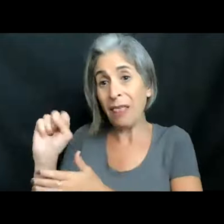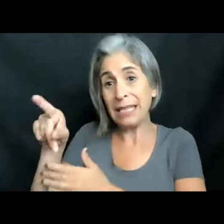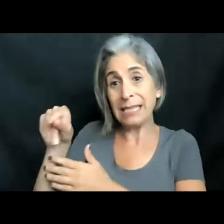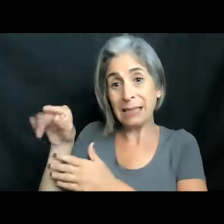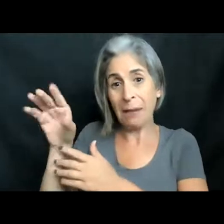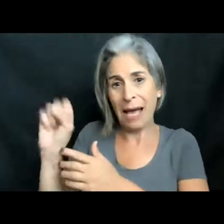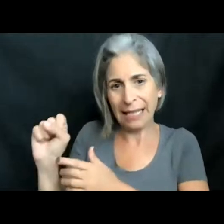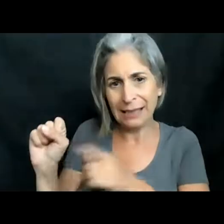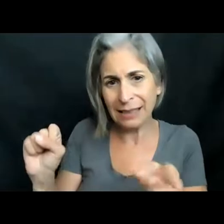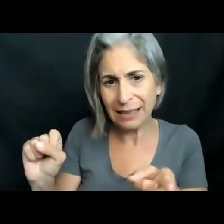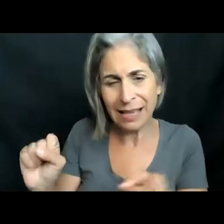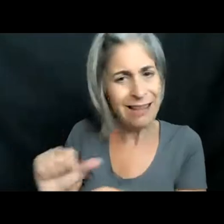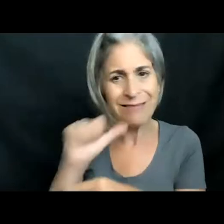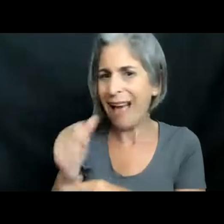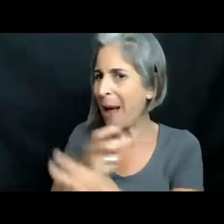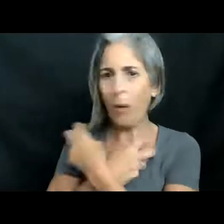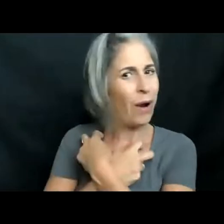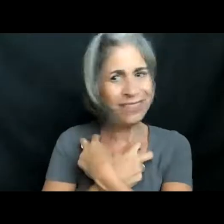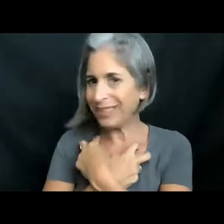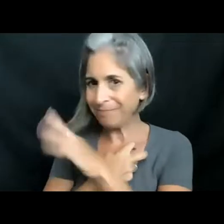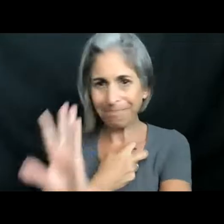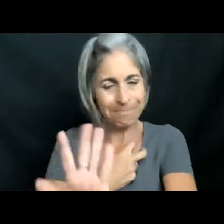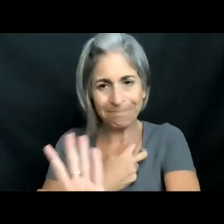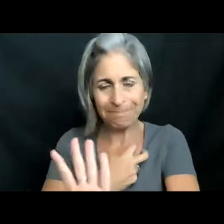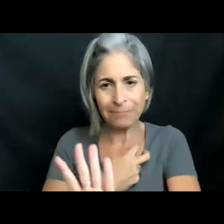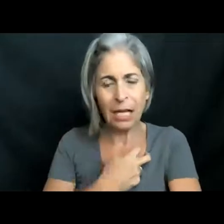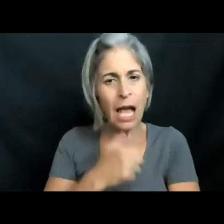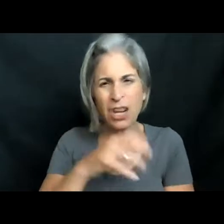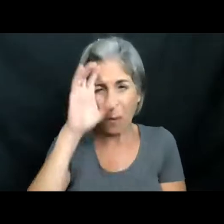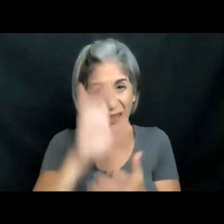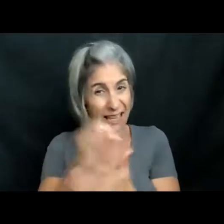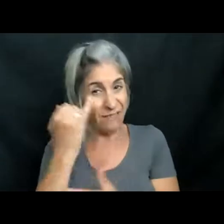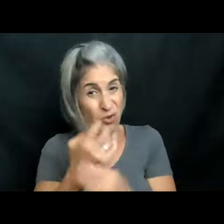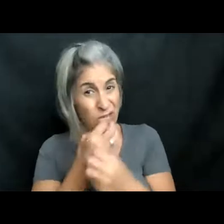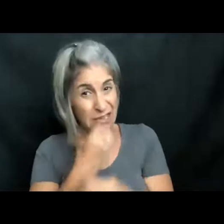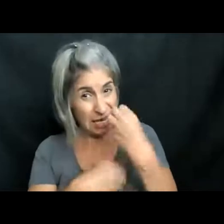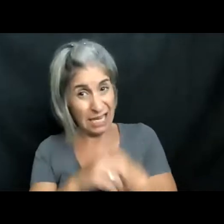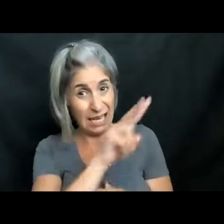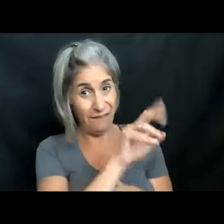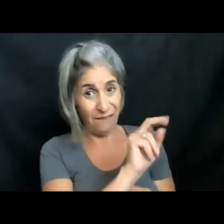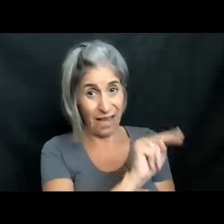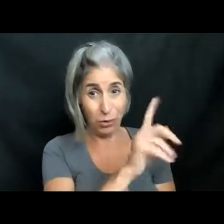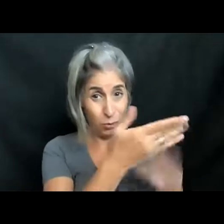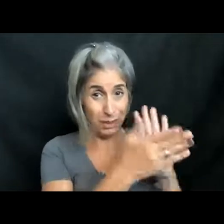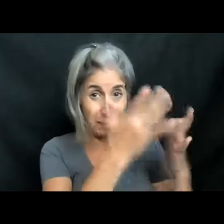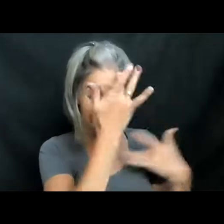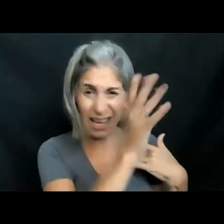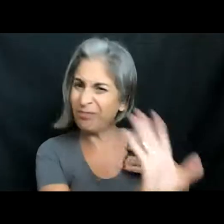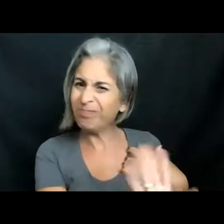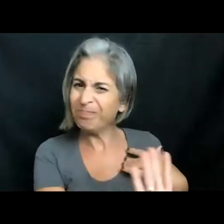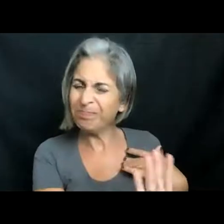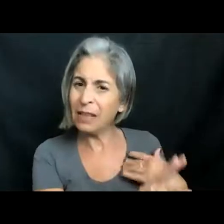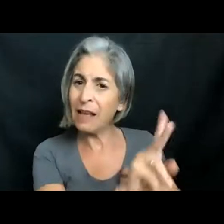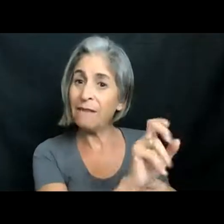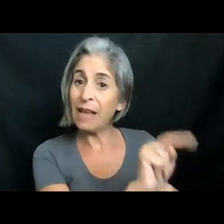here, it is not poisonous. I don't believe that if you eat the venom, you'll get sick either. Because again, venoms and